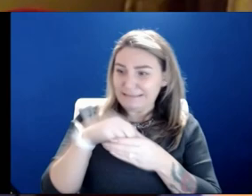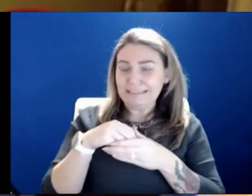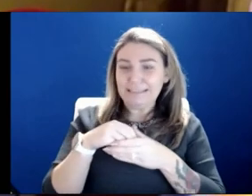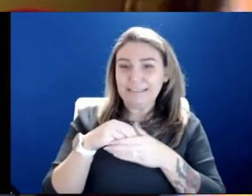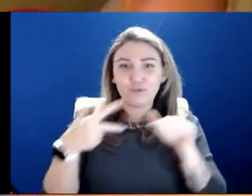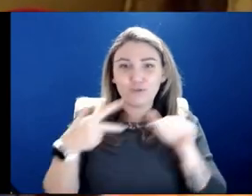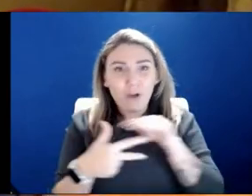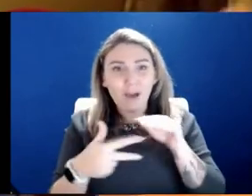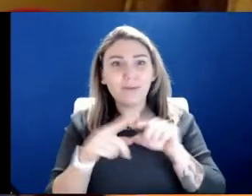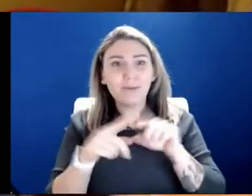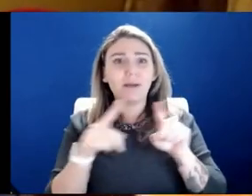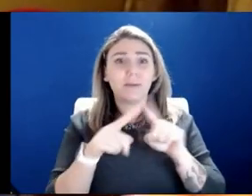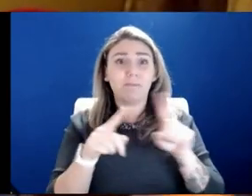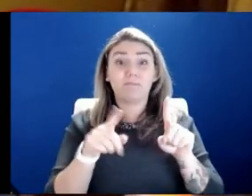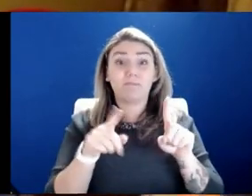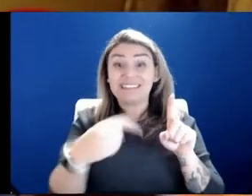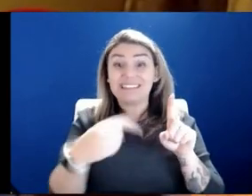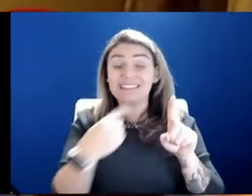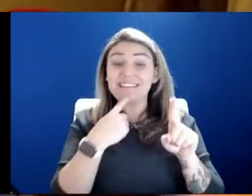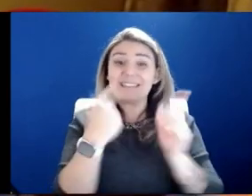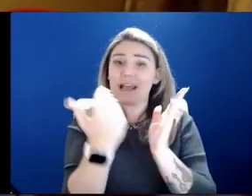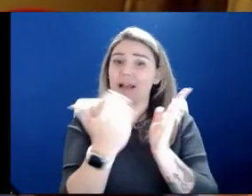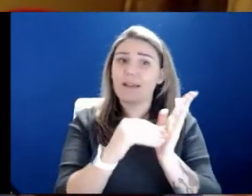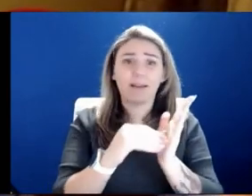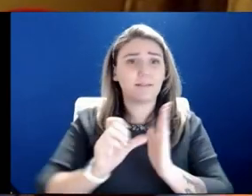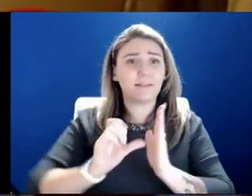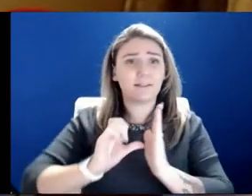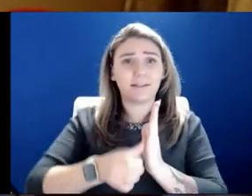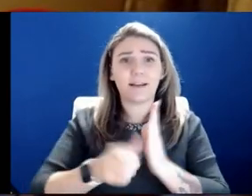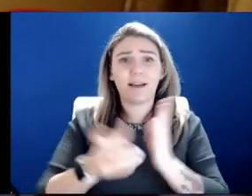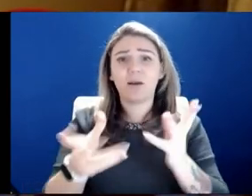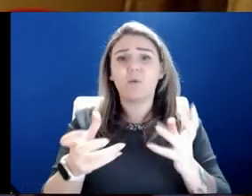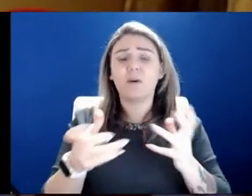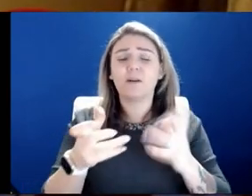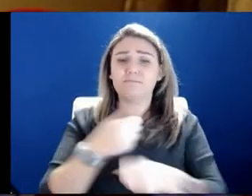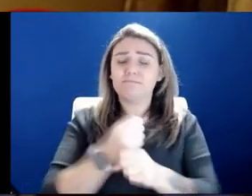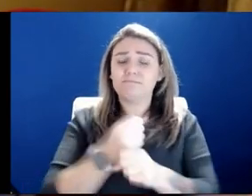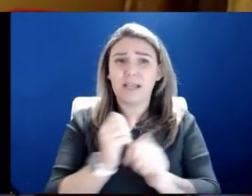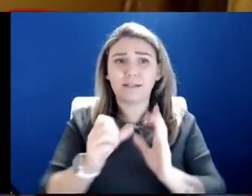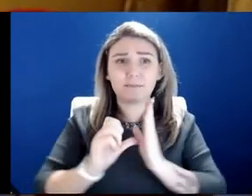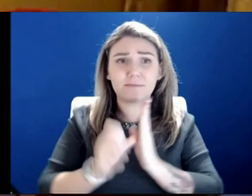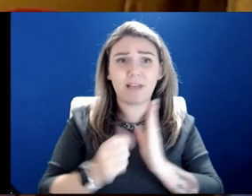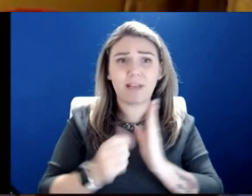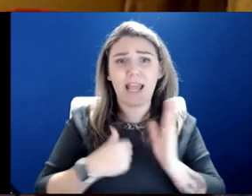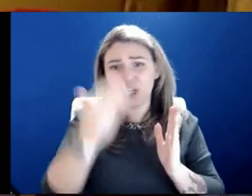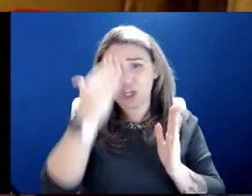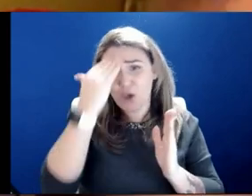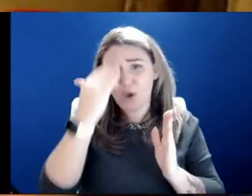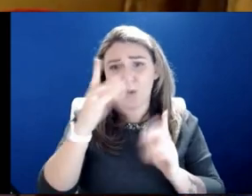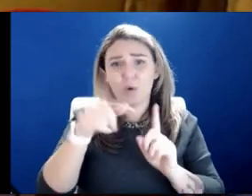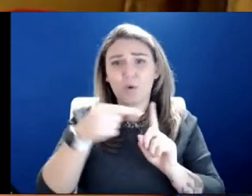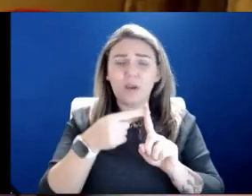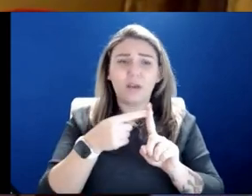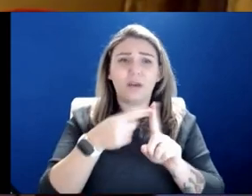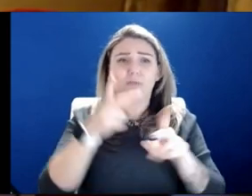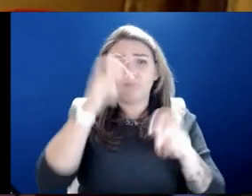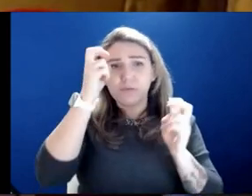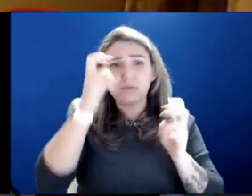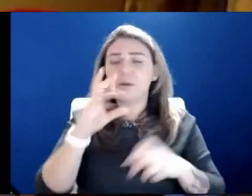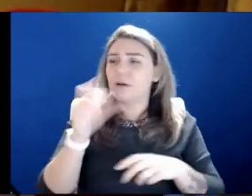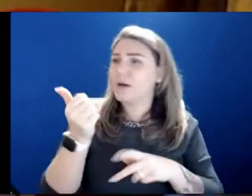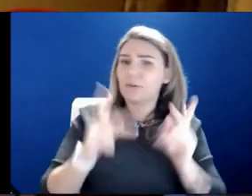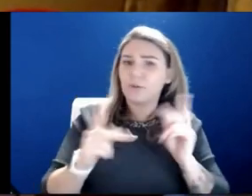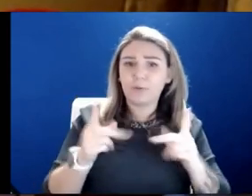have to say this again, and I just have to make it emphatic because I know since I came down and other folks have during the